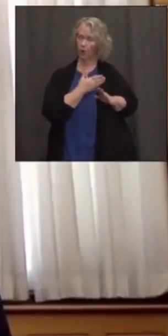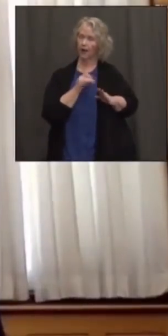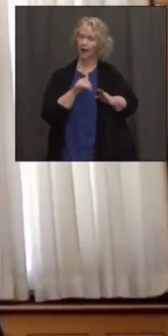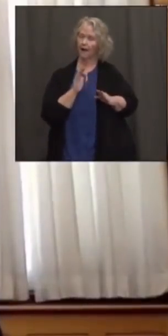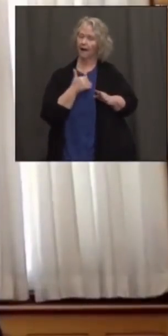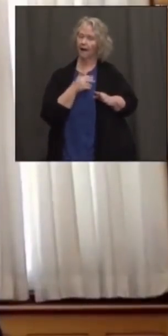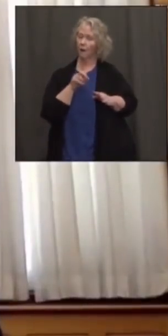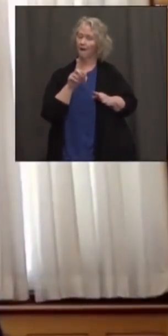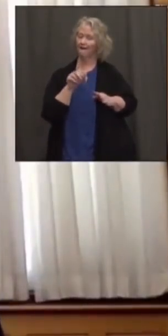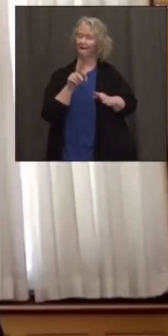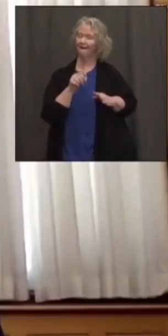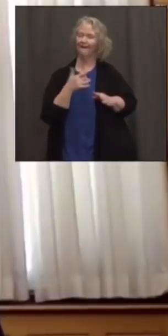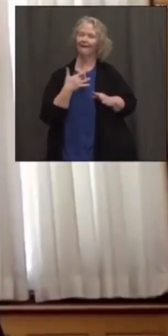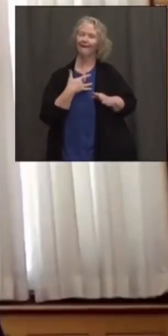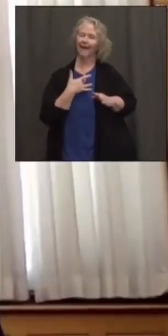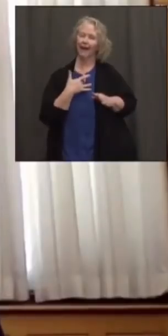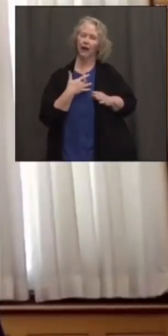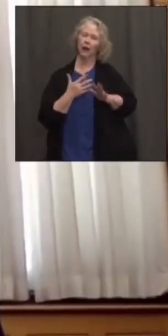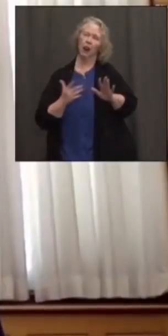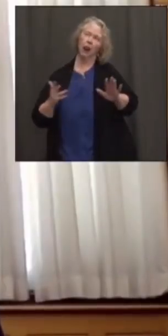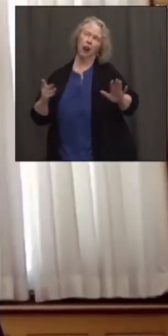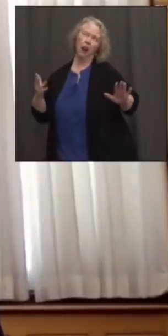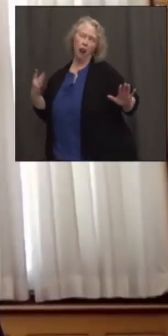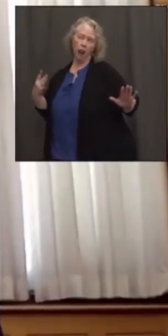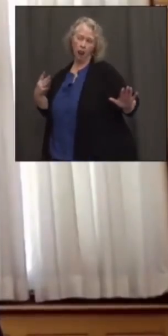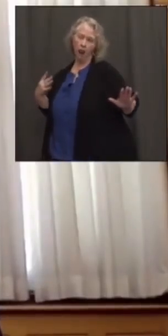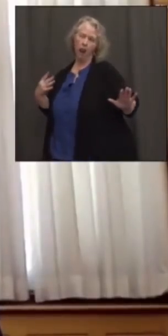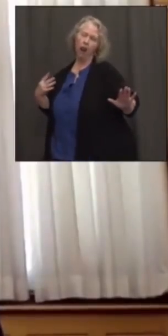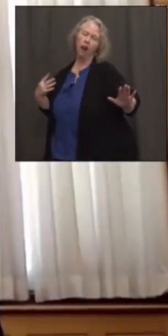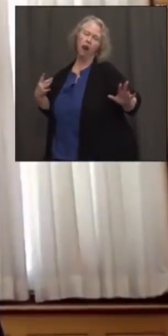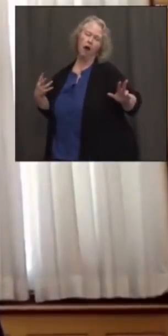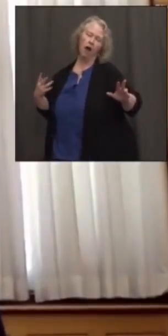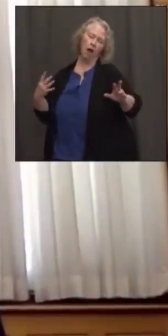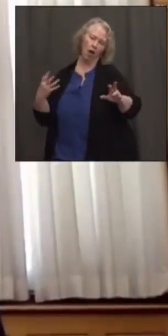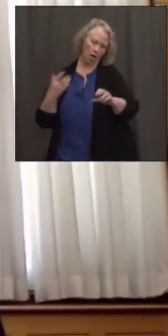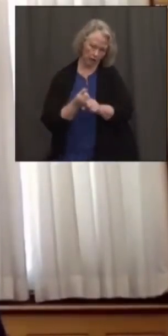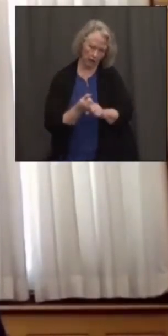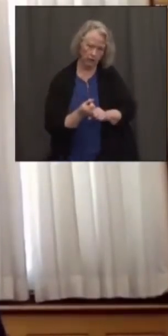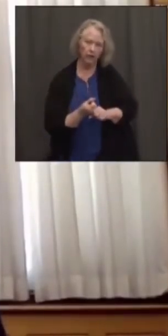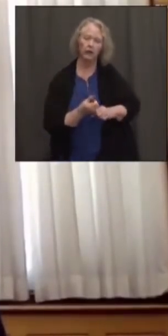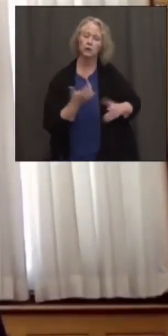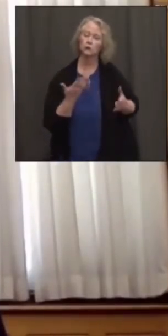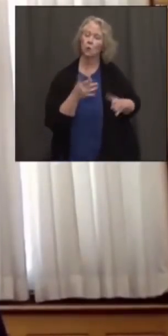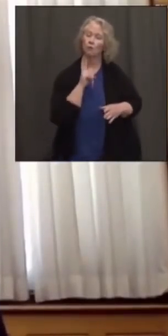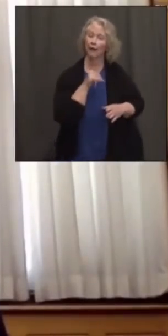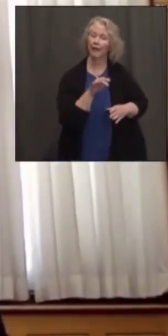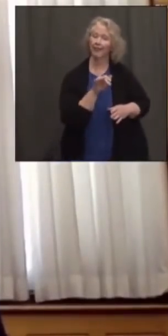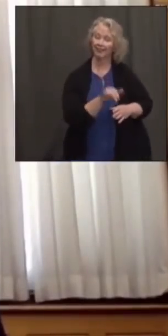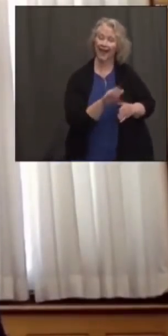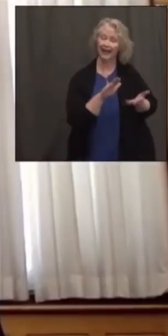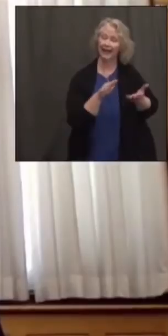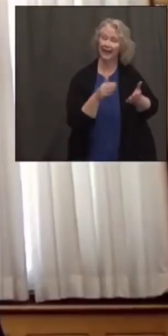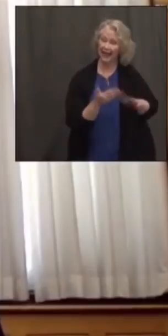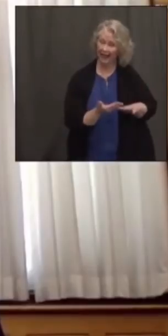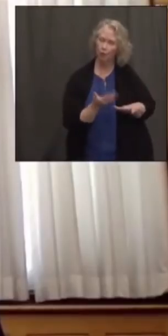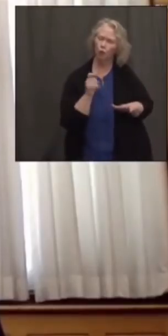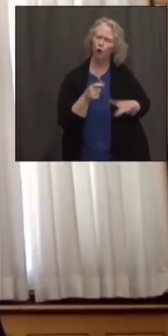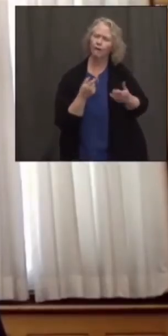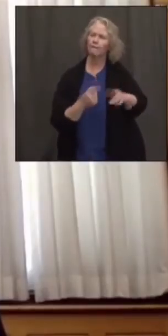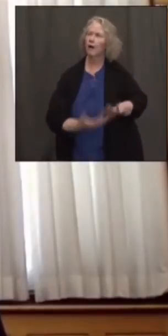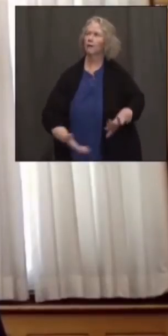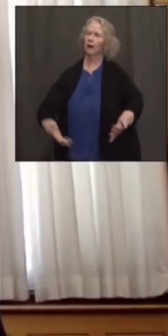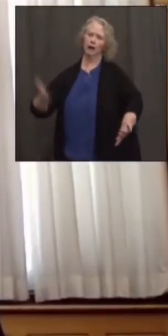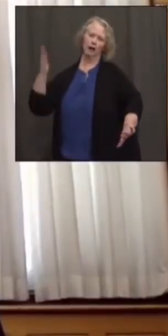often does lag. So, oftentimes, the deaths that get reported to the State Department of Public Health may have occurred, you know, days or even sometimes weeks ago.